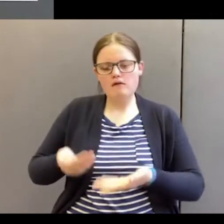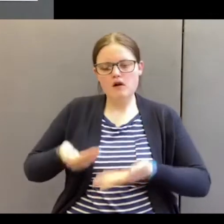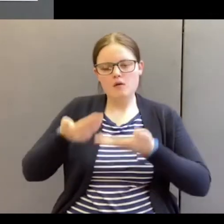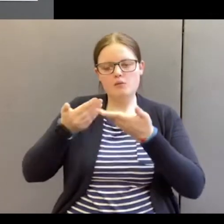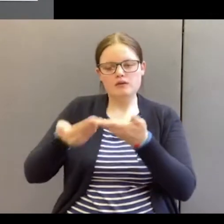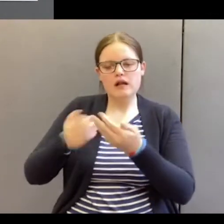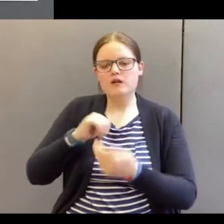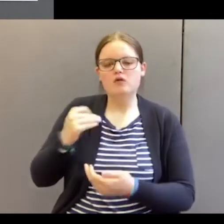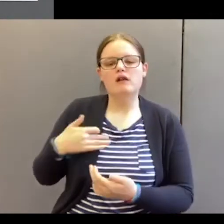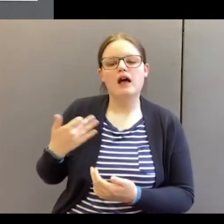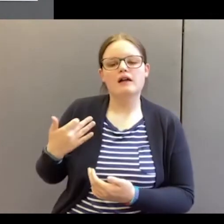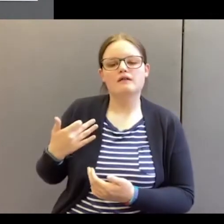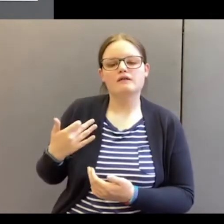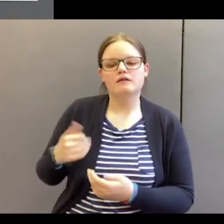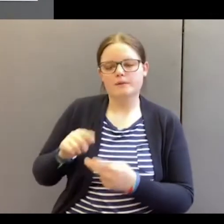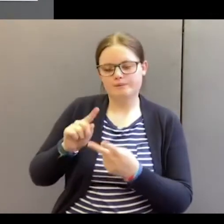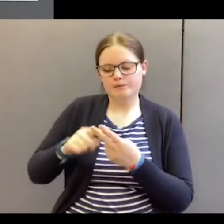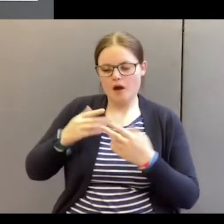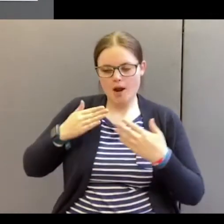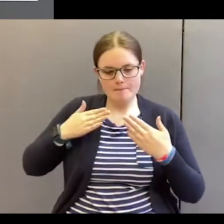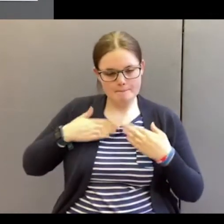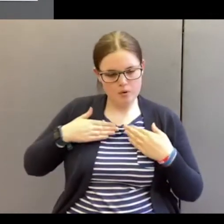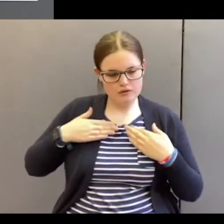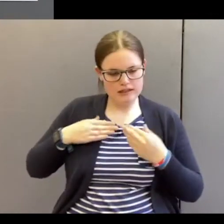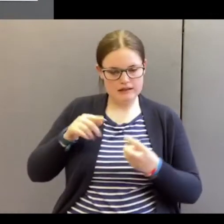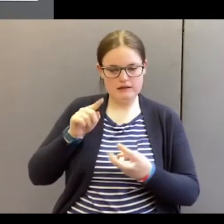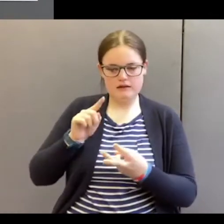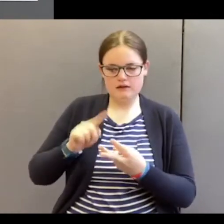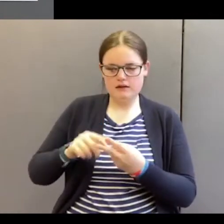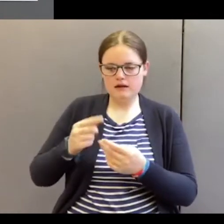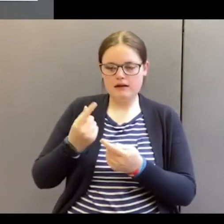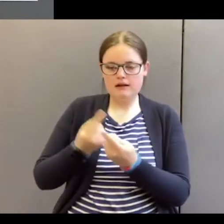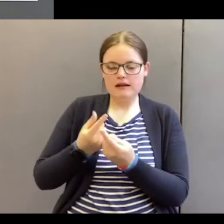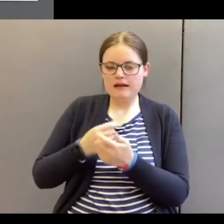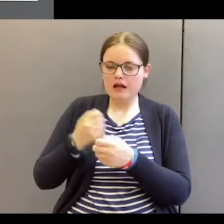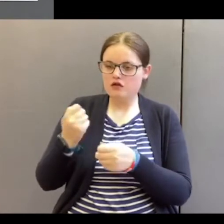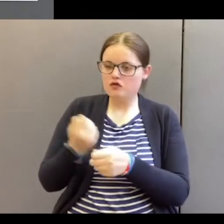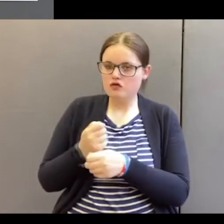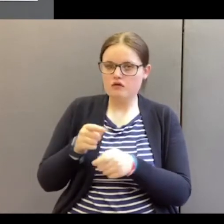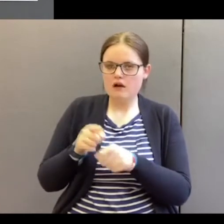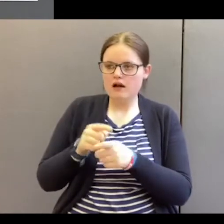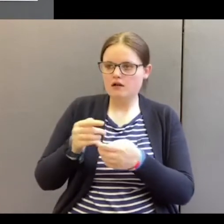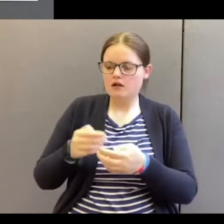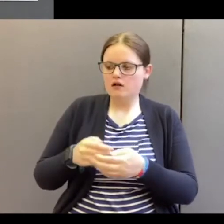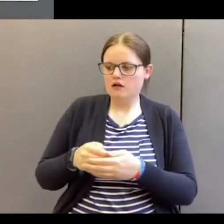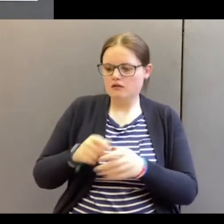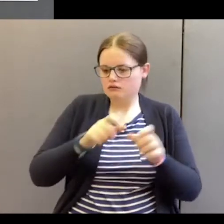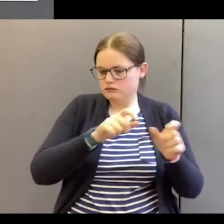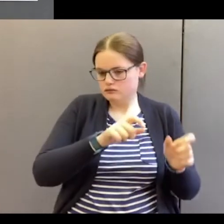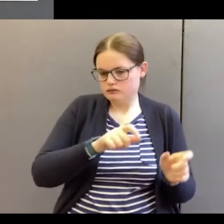life, your body, your faculties as an ongoing, continual